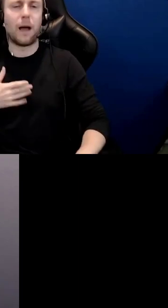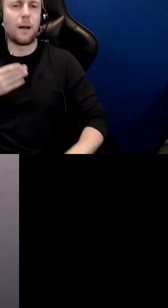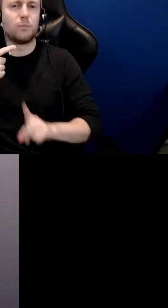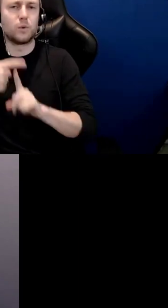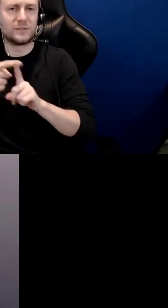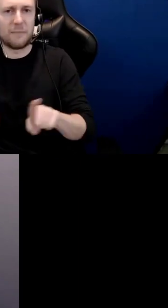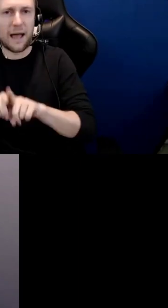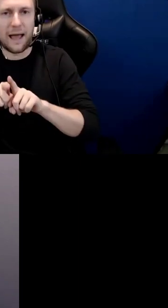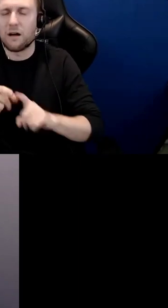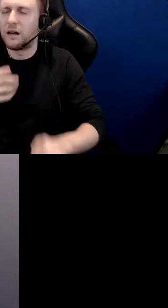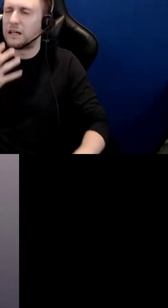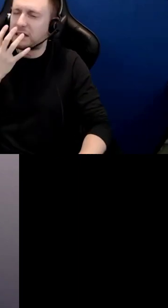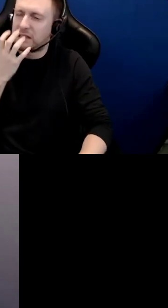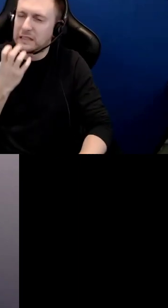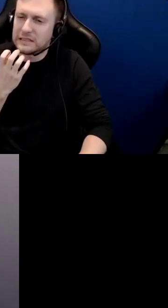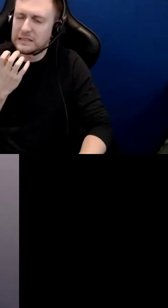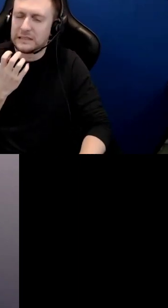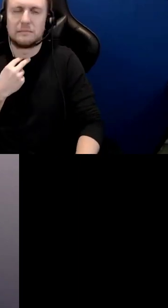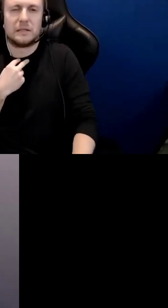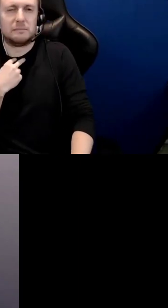wobbly